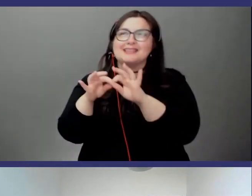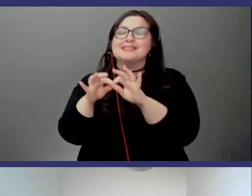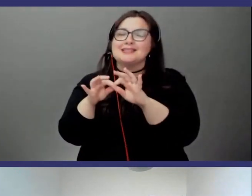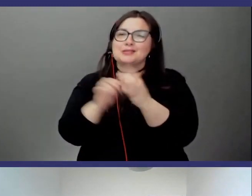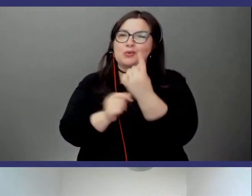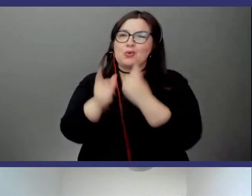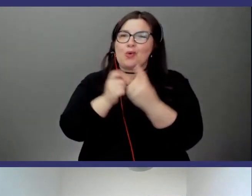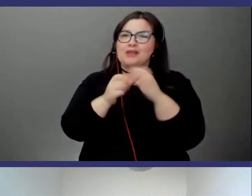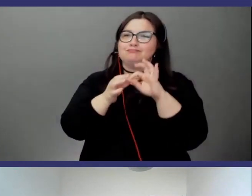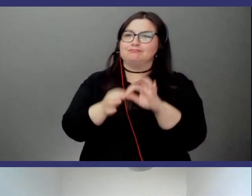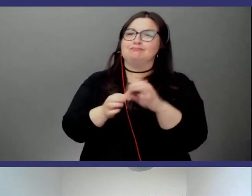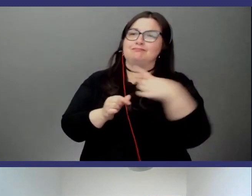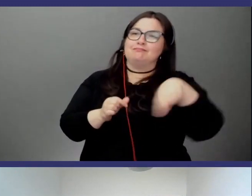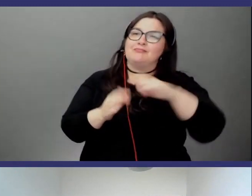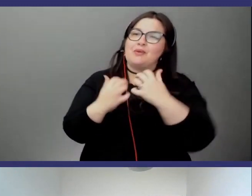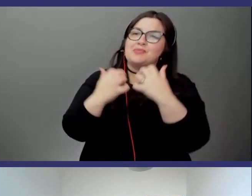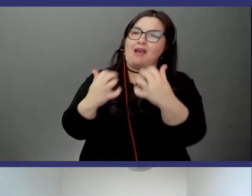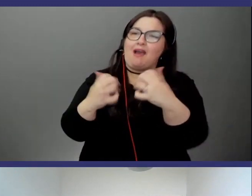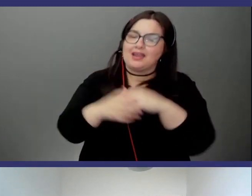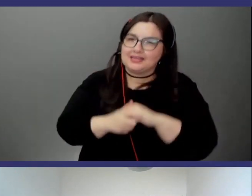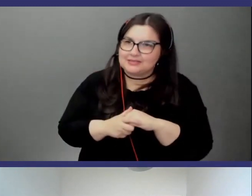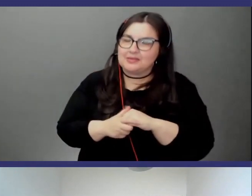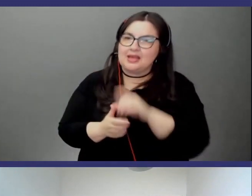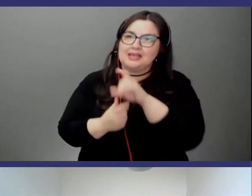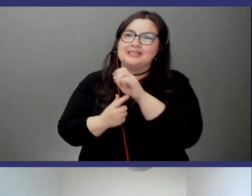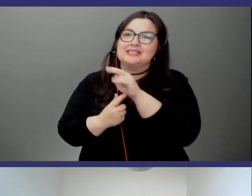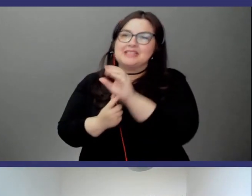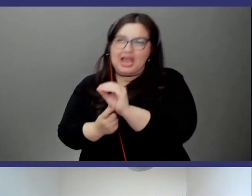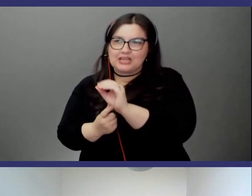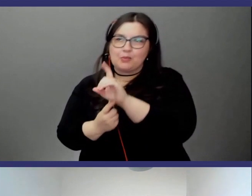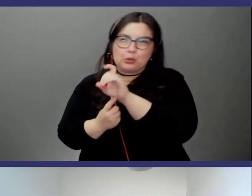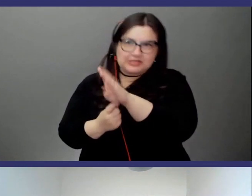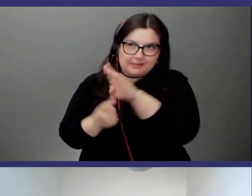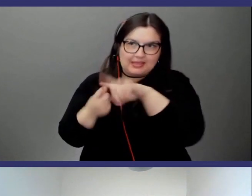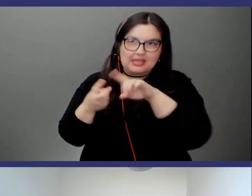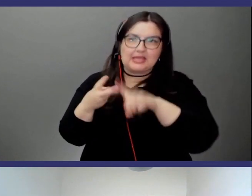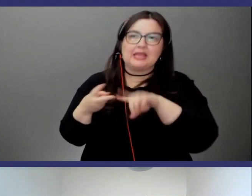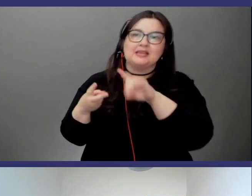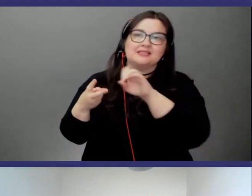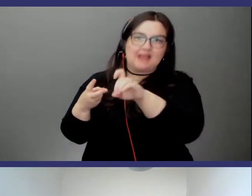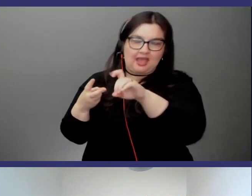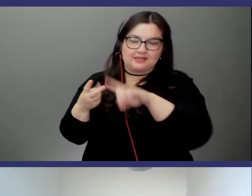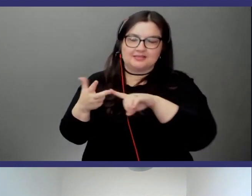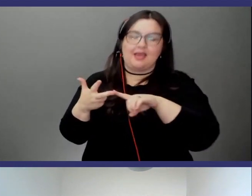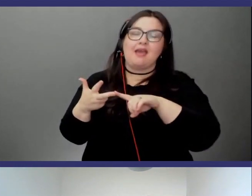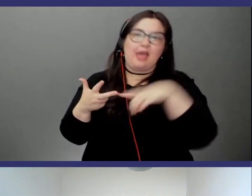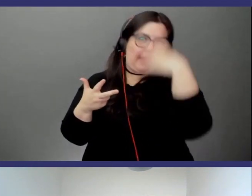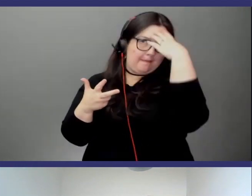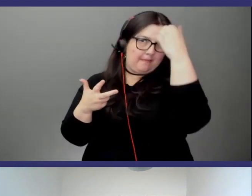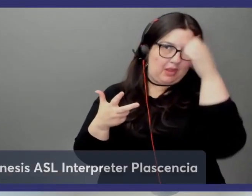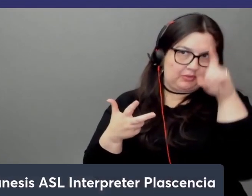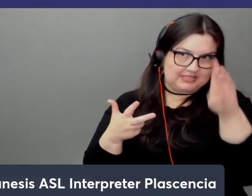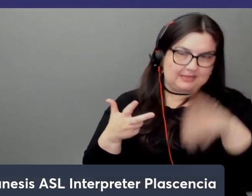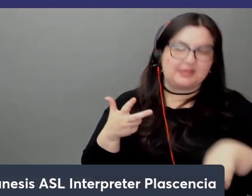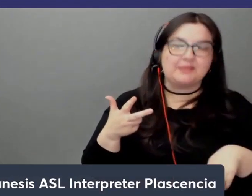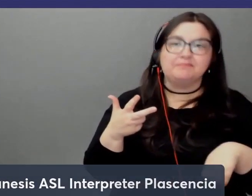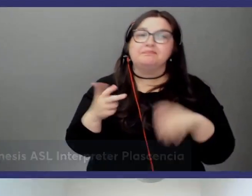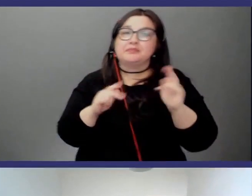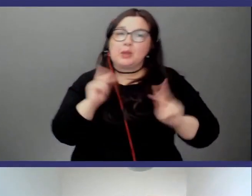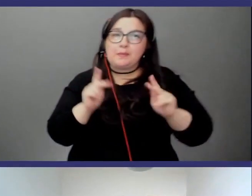audience um about dynamo db and dax and uh memory db so we've got a couple people asking